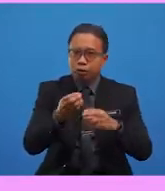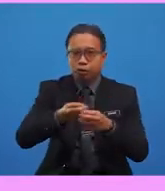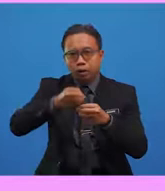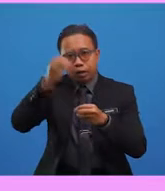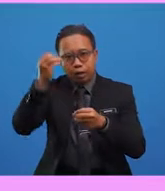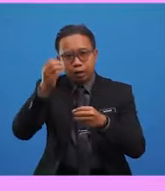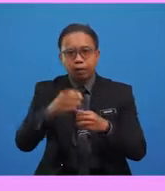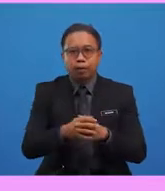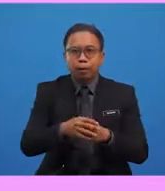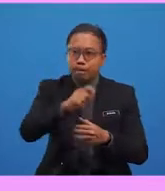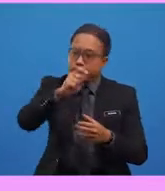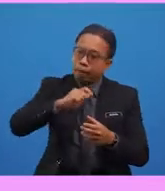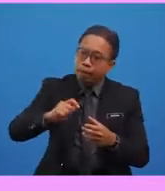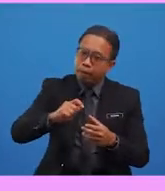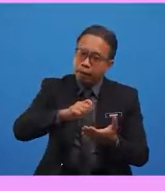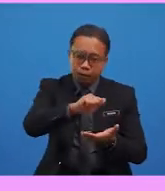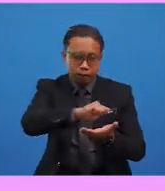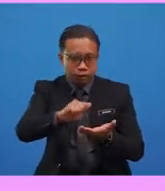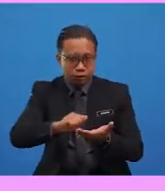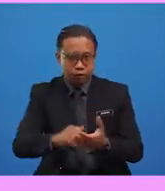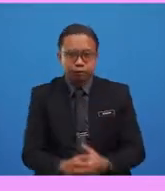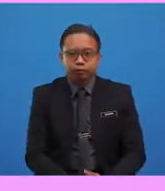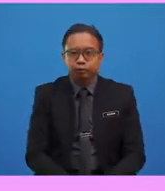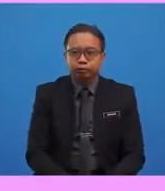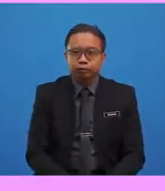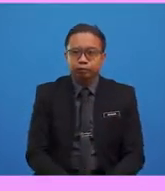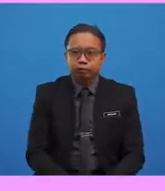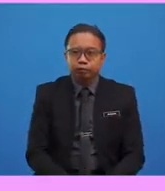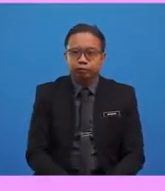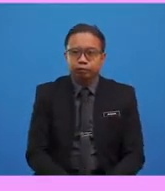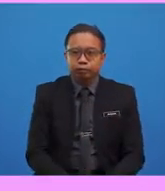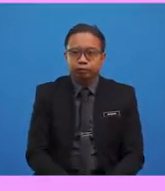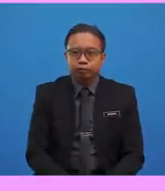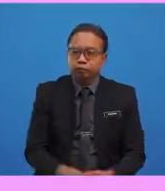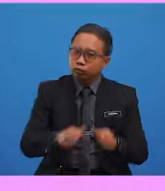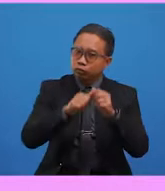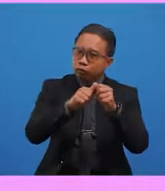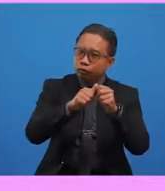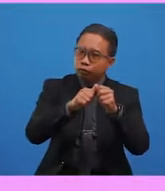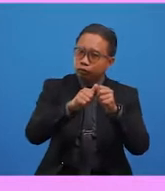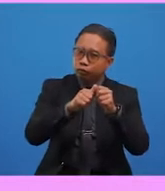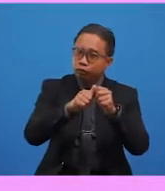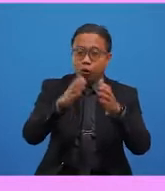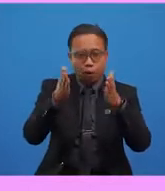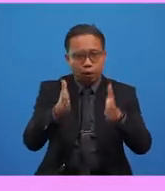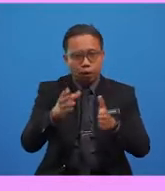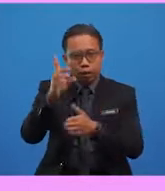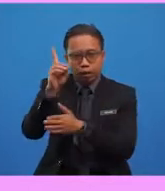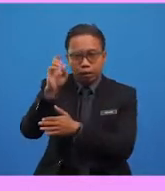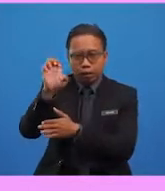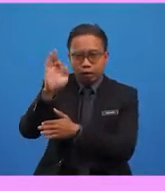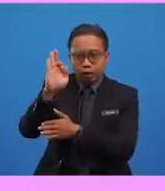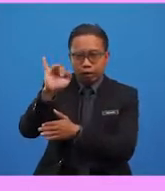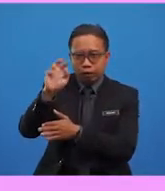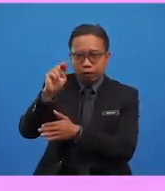Yes. Meanwhile, the is called definite articles because it refers to a particular person, place or thing.